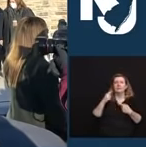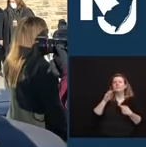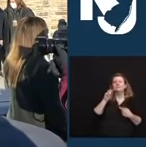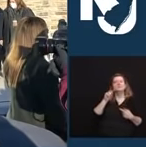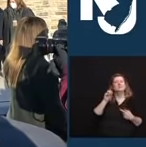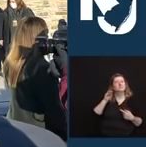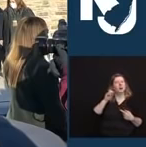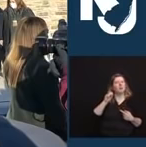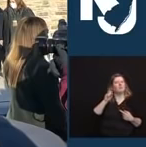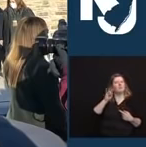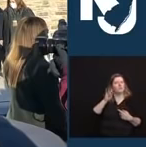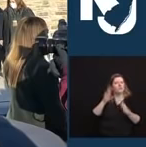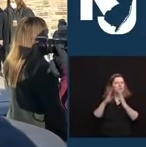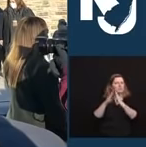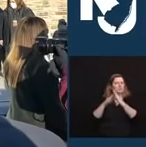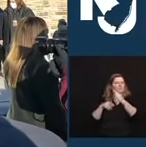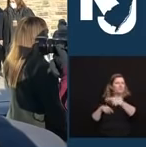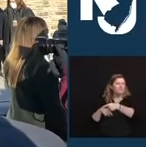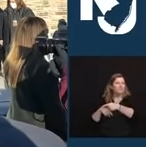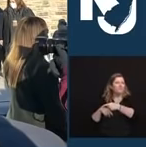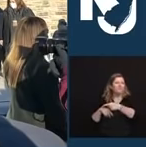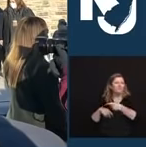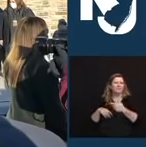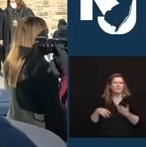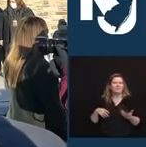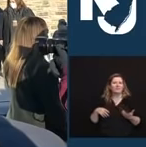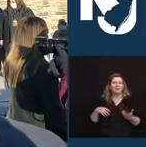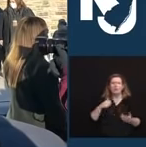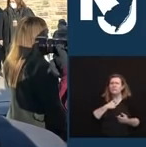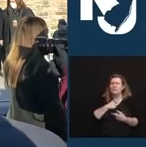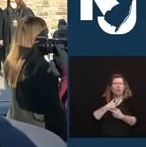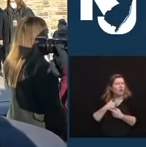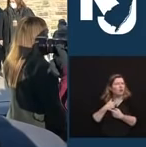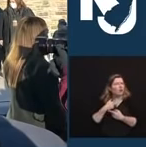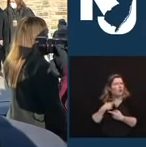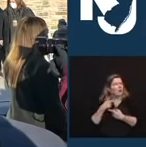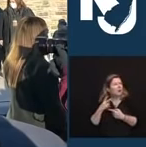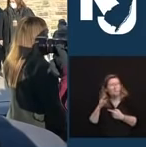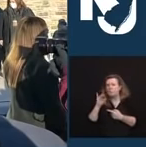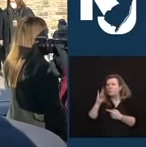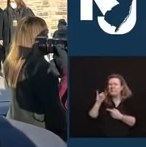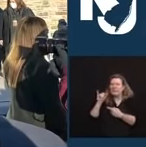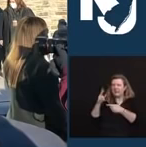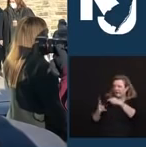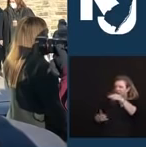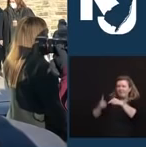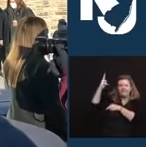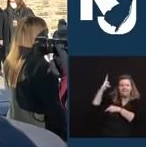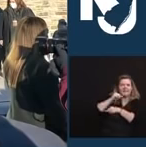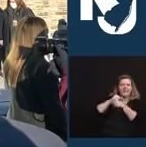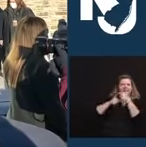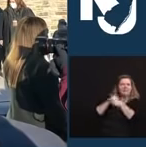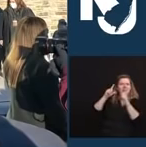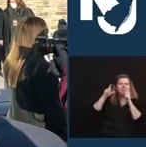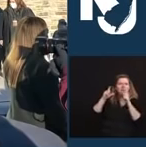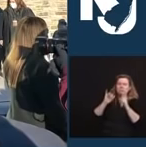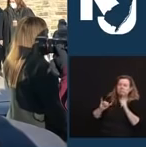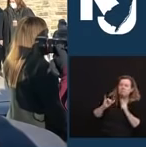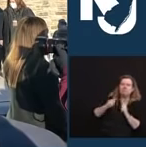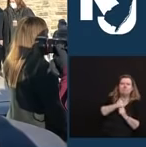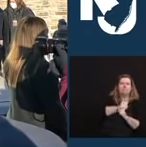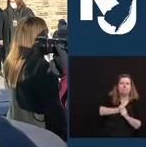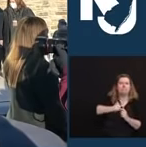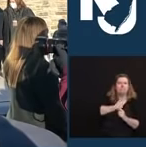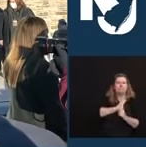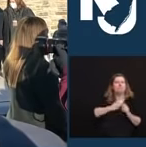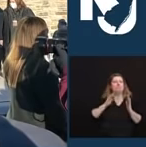centers that have been, as I described, the front line of the front line in this fight. We were able to visit with some of the medical